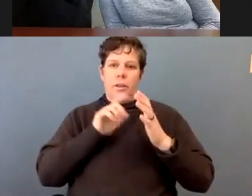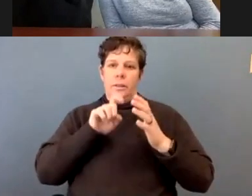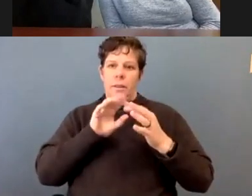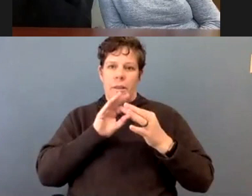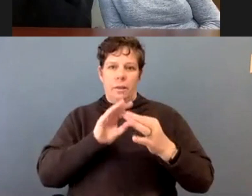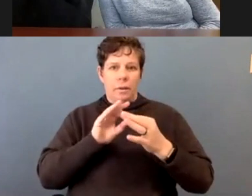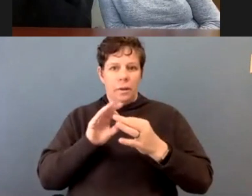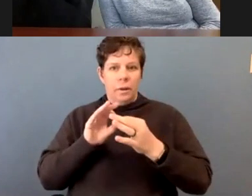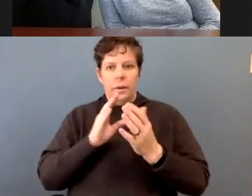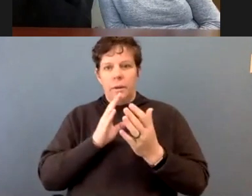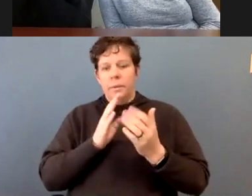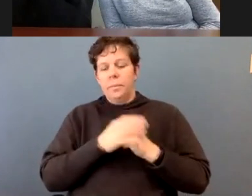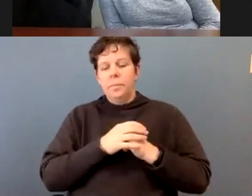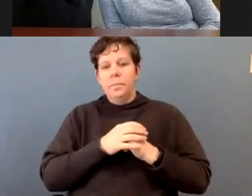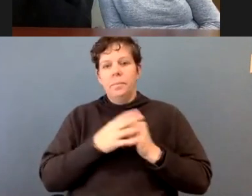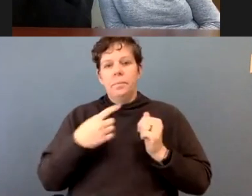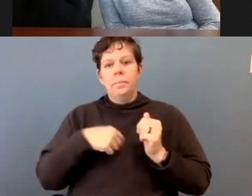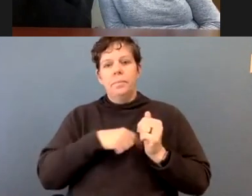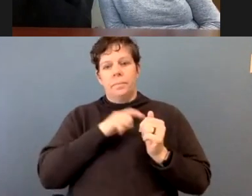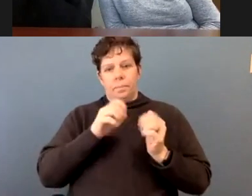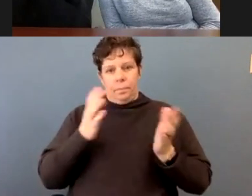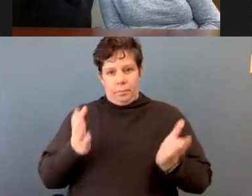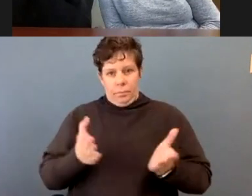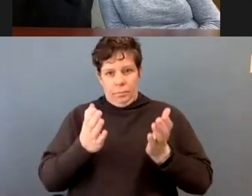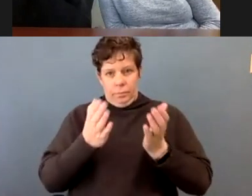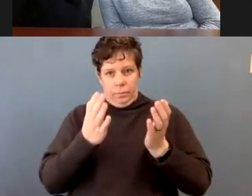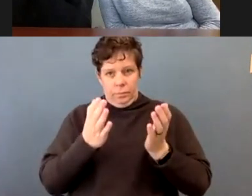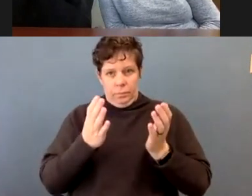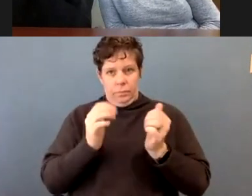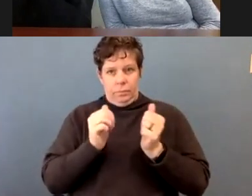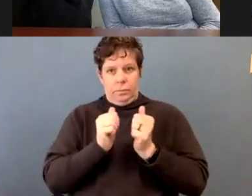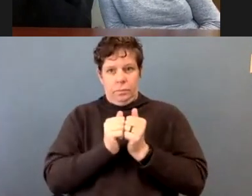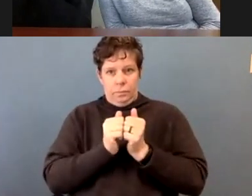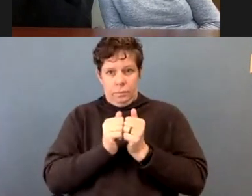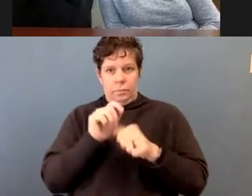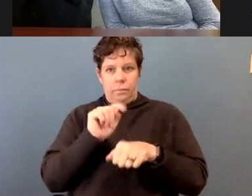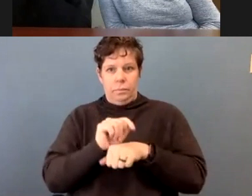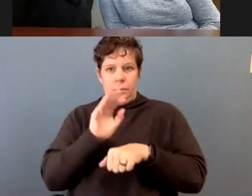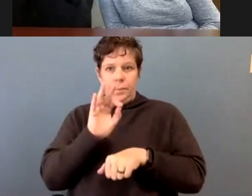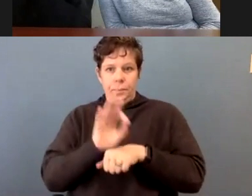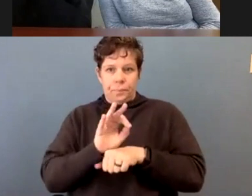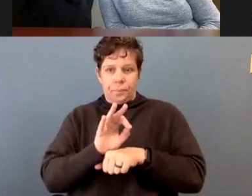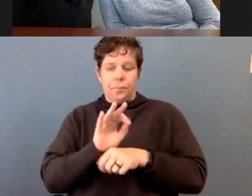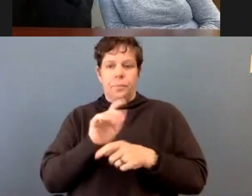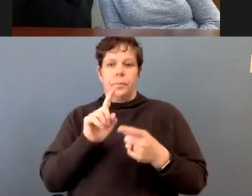board. We need to promote with our task force to